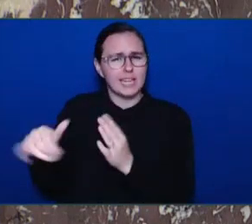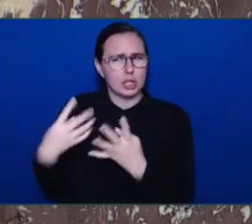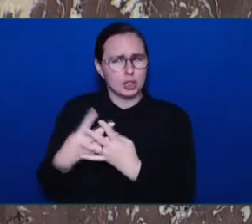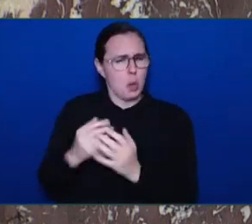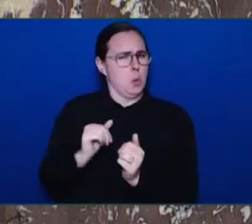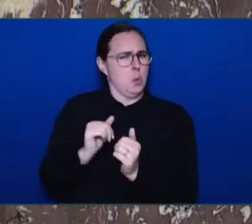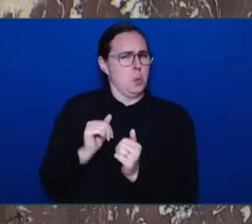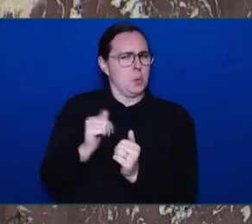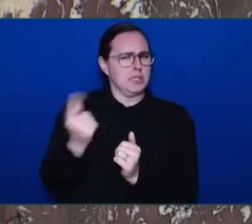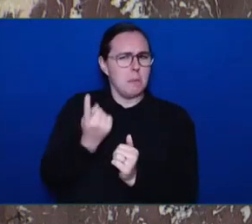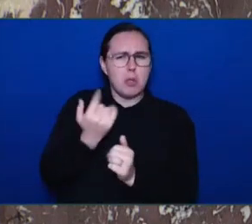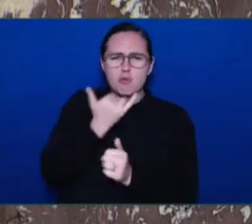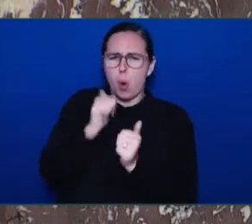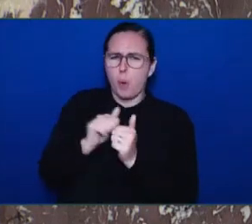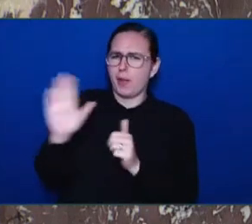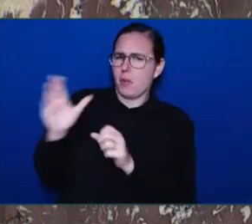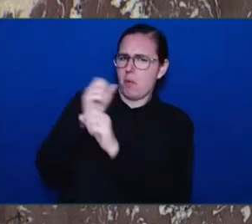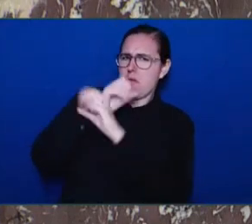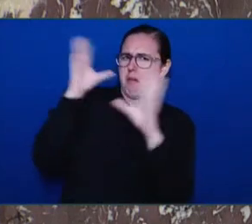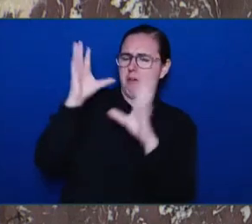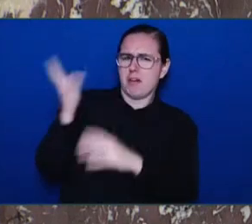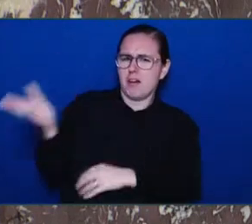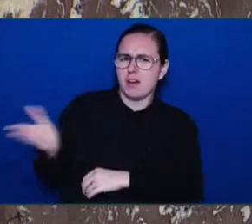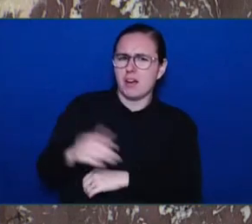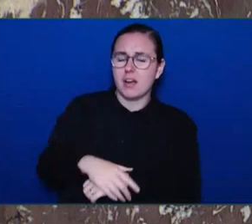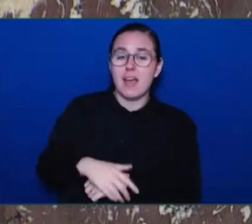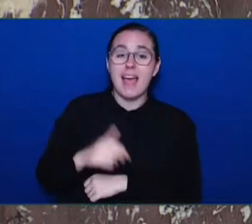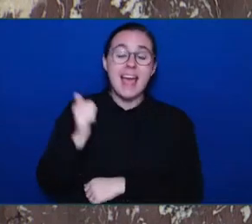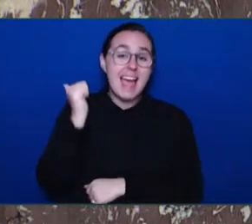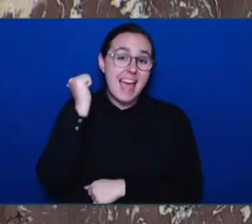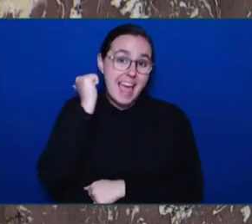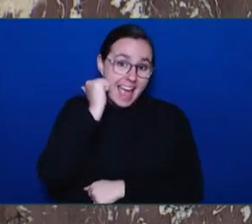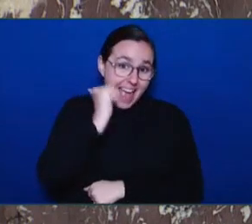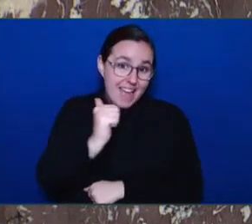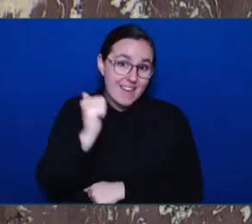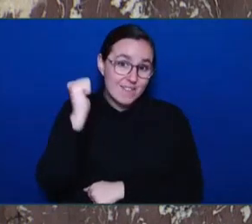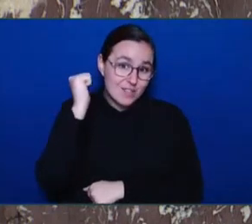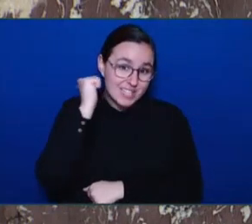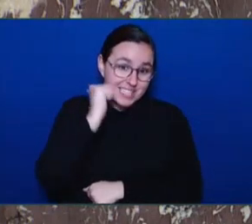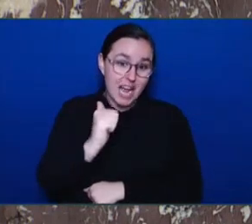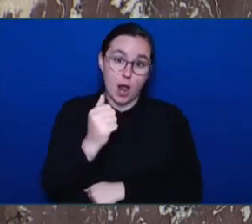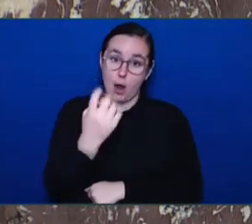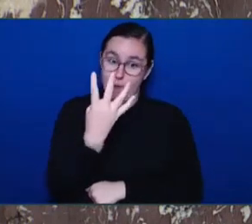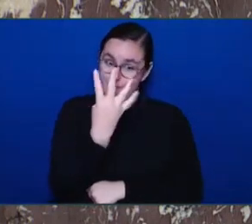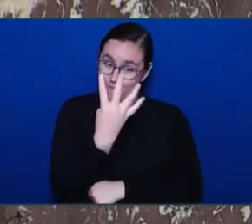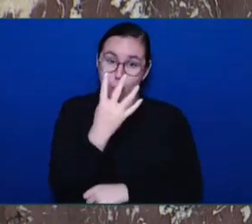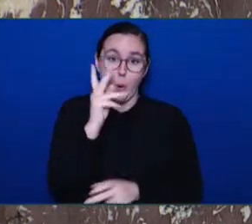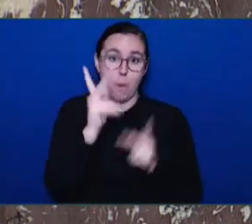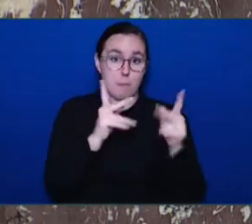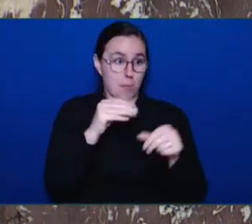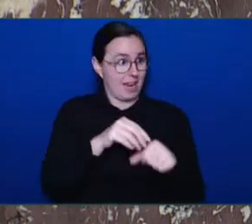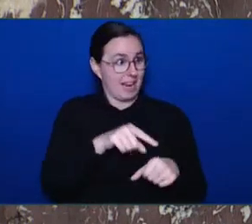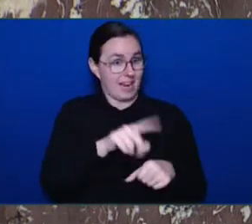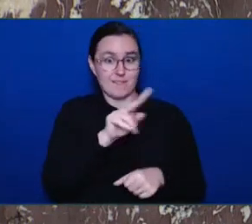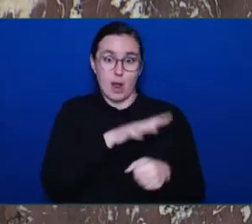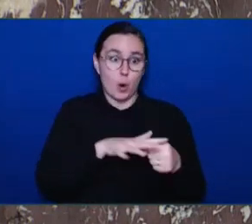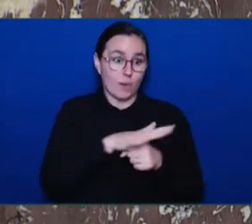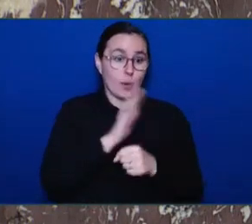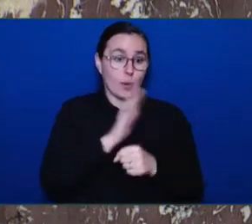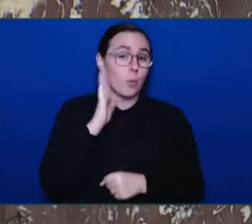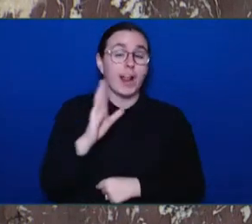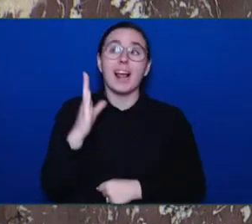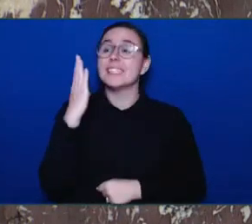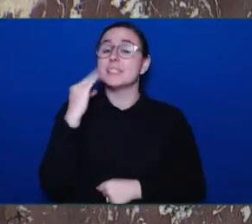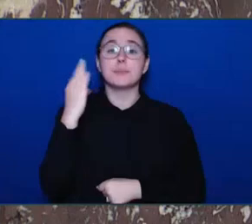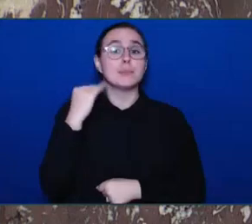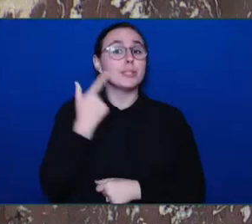day Mr. Speaker so instead of deflecting blame onto judges or the federal government will the Attorney General take responsibility and mandate